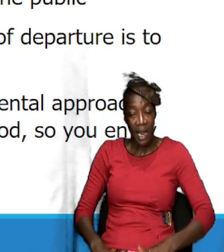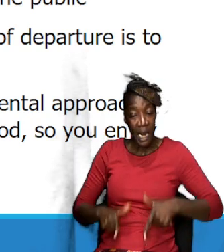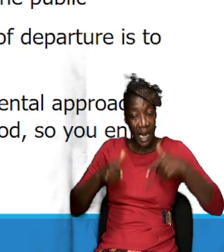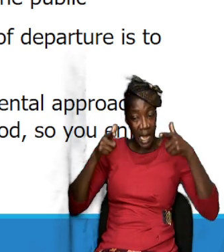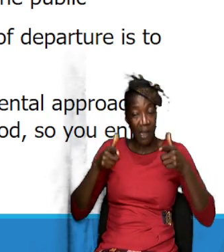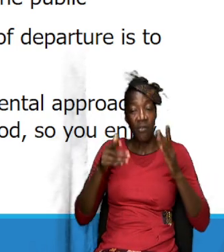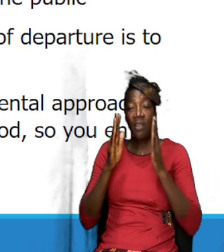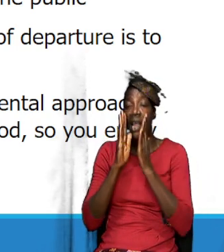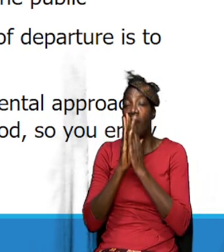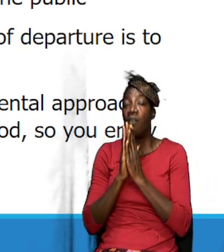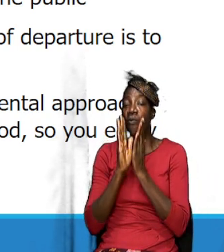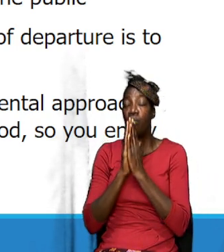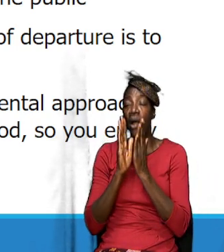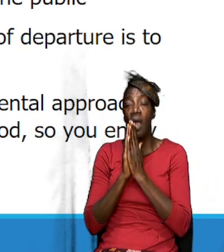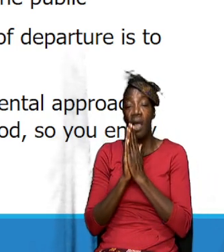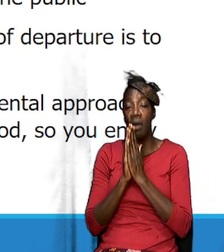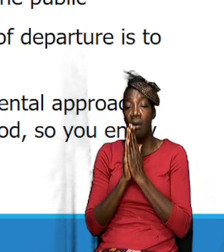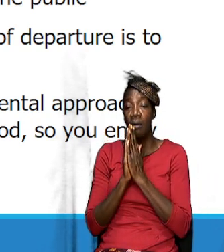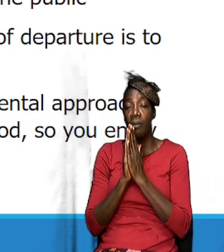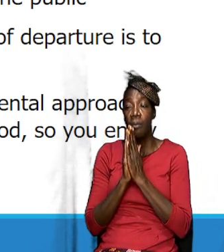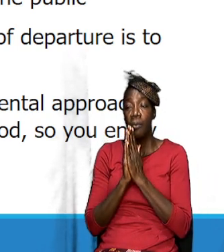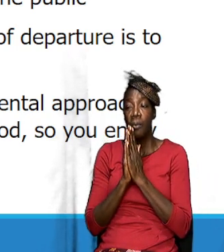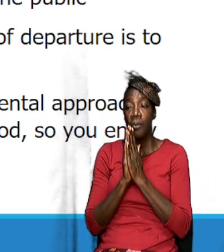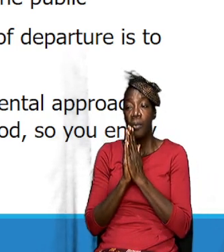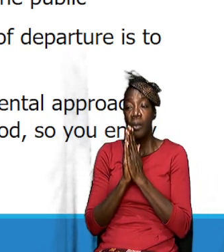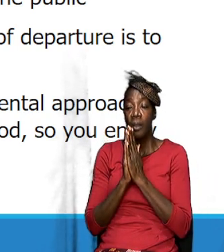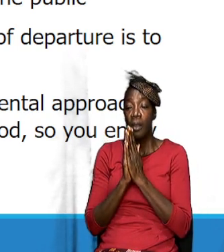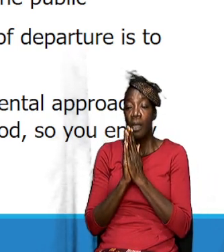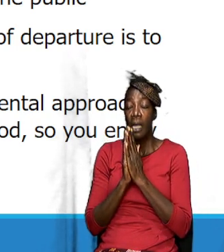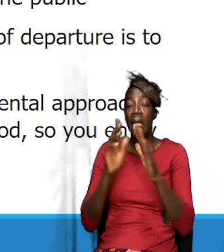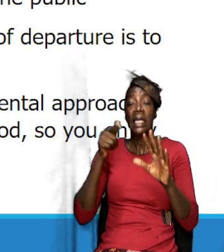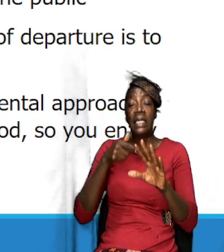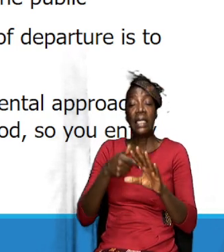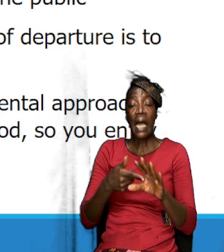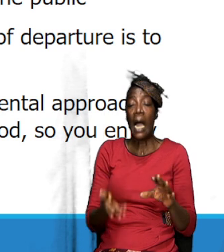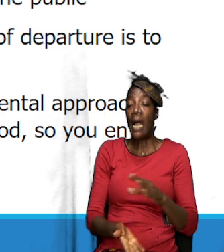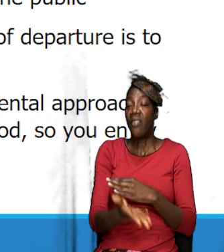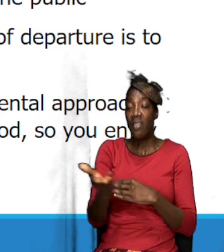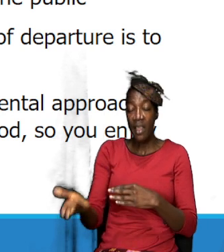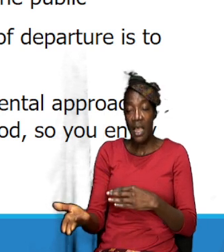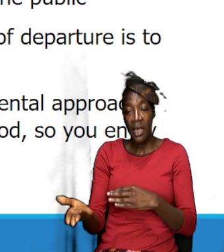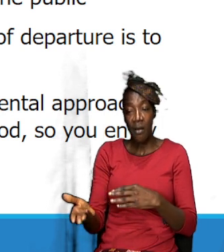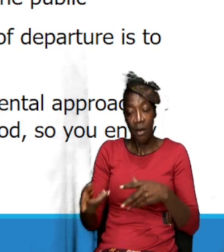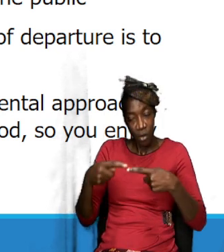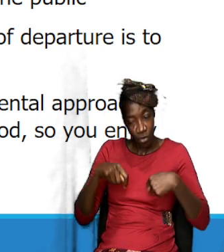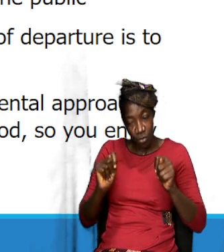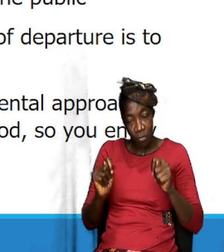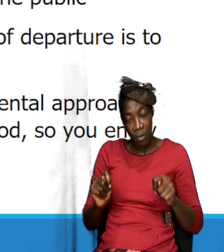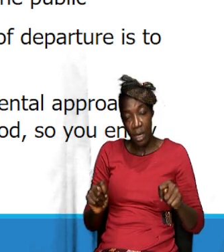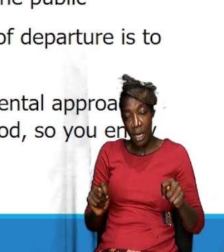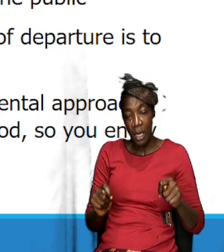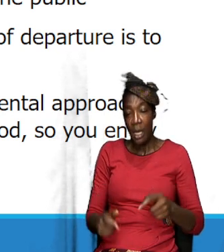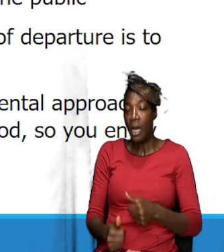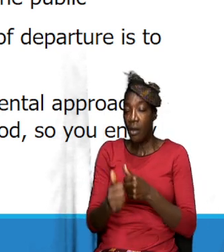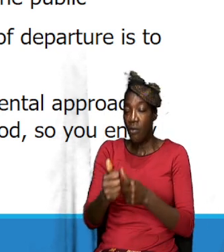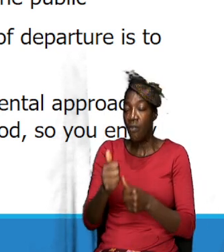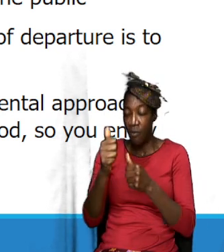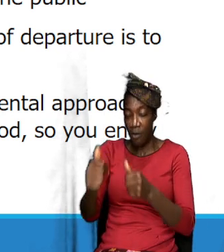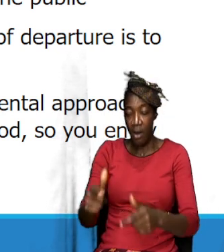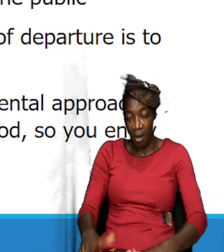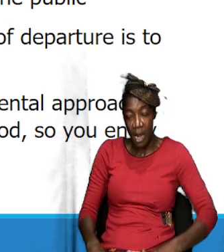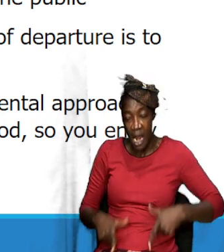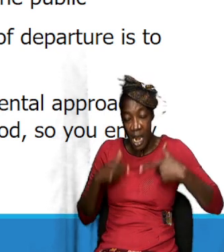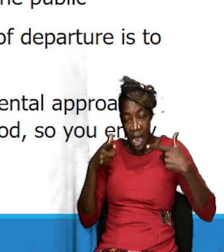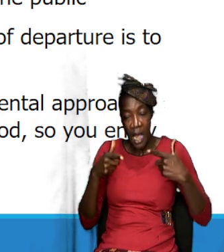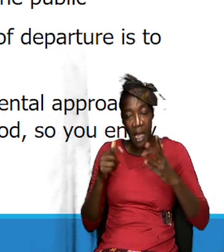then, you know, I believe that that is where we should start. That is where we should start. Try and imitate his lifestyle of